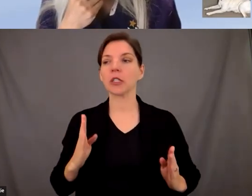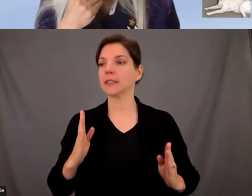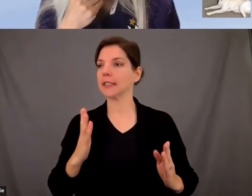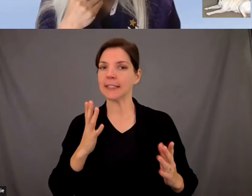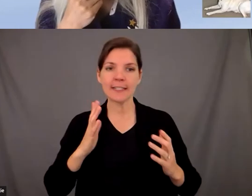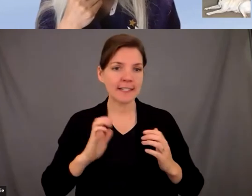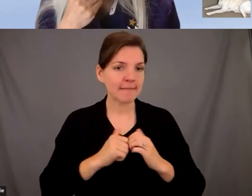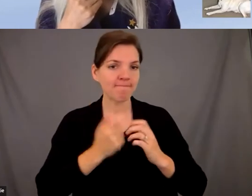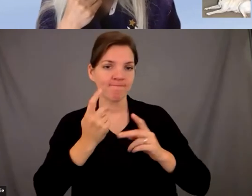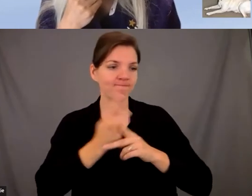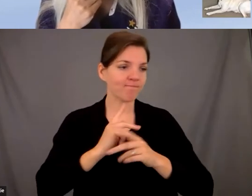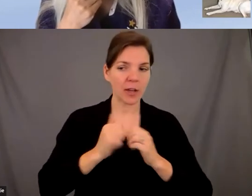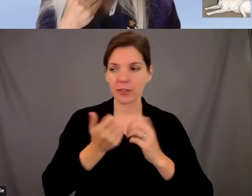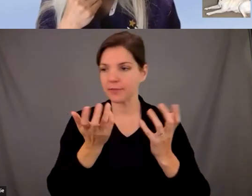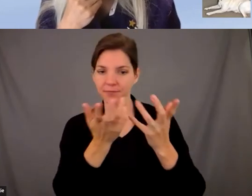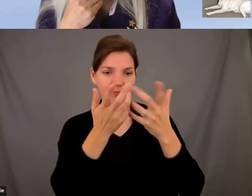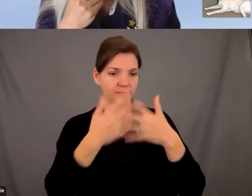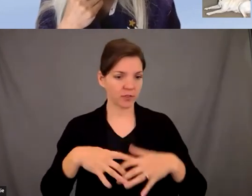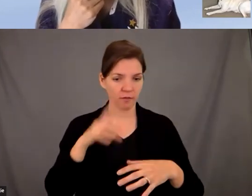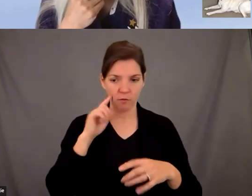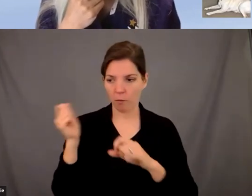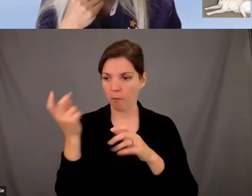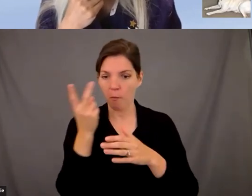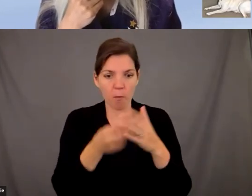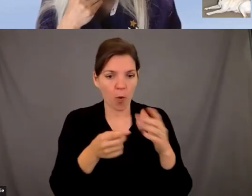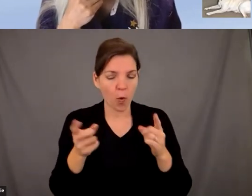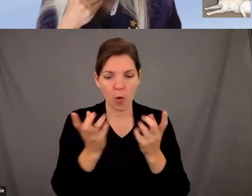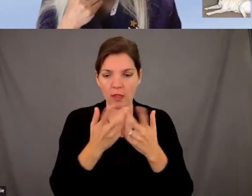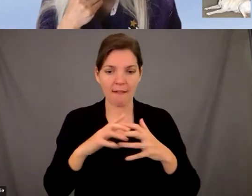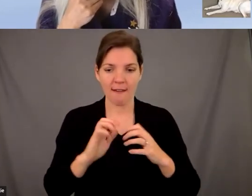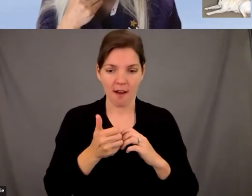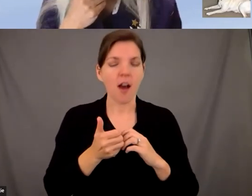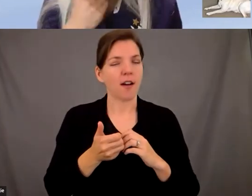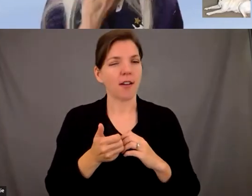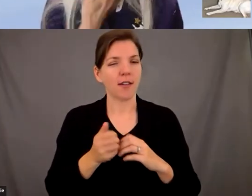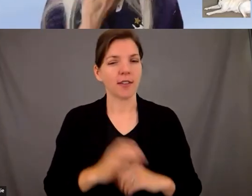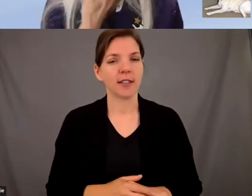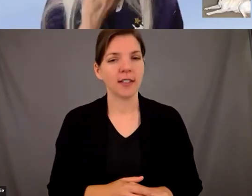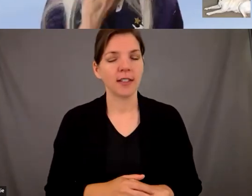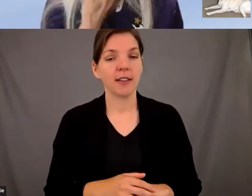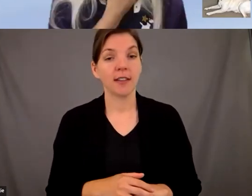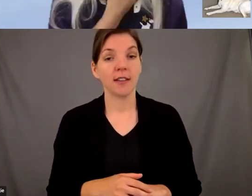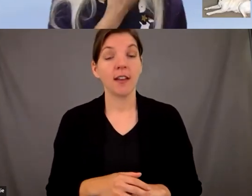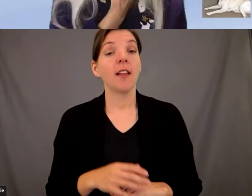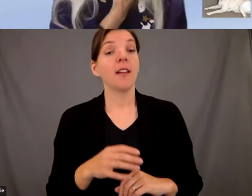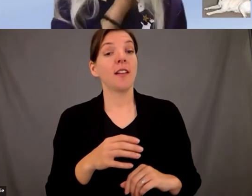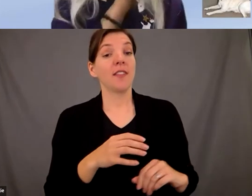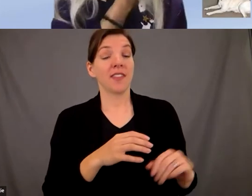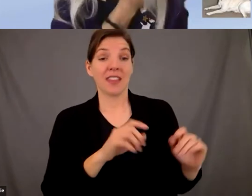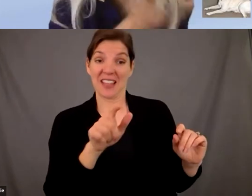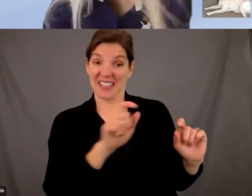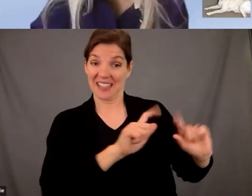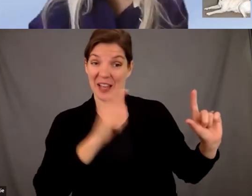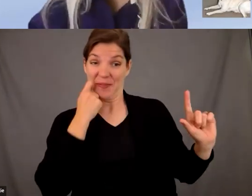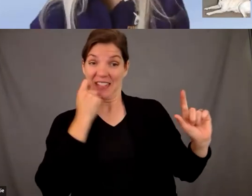and one thing i also wanted to point out that relates to this from from your slides nola is that it's against the